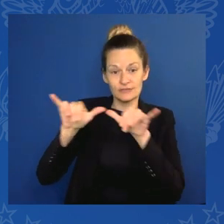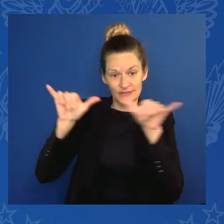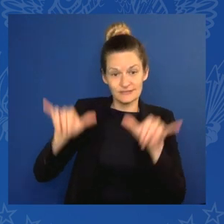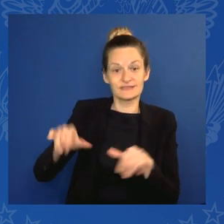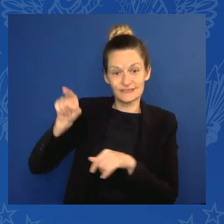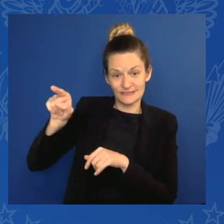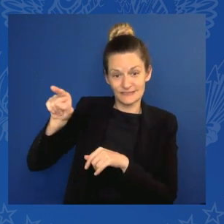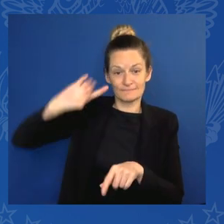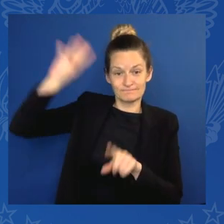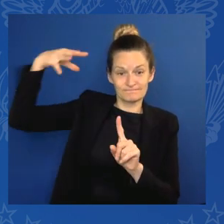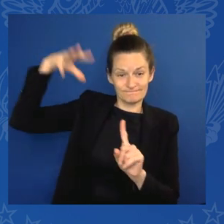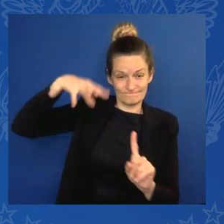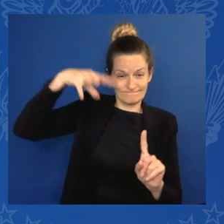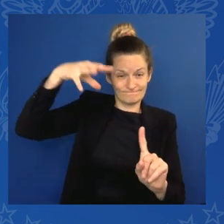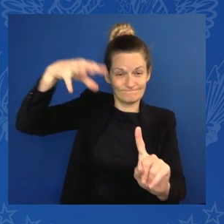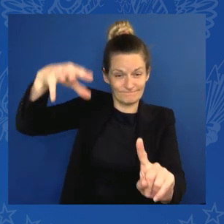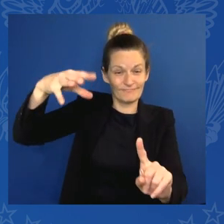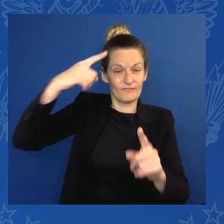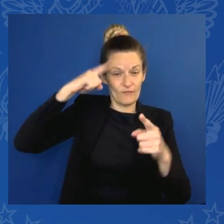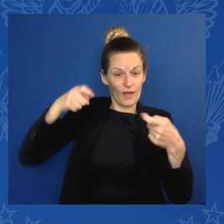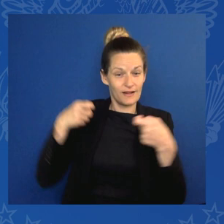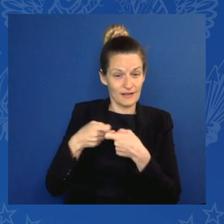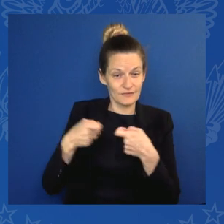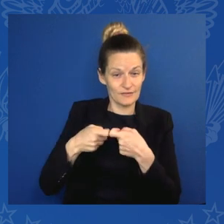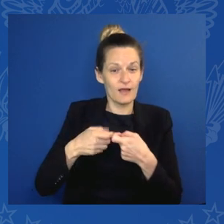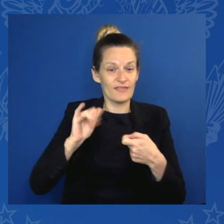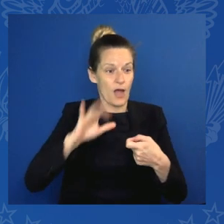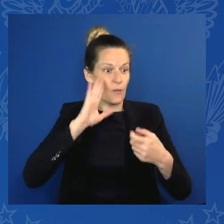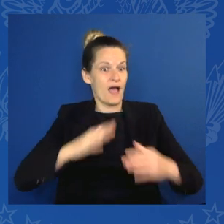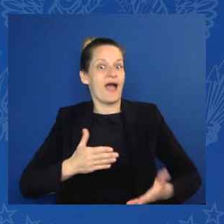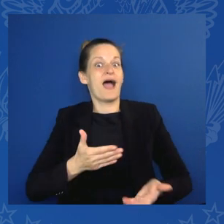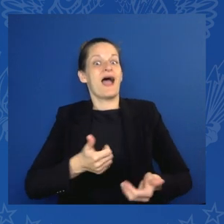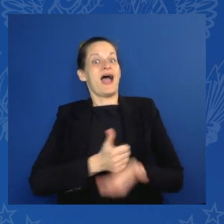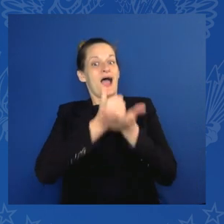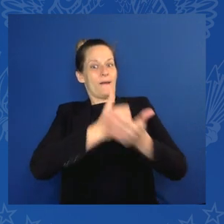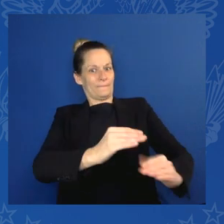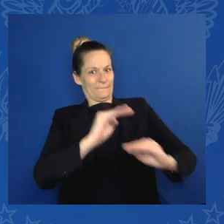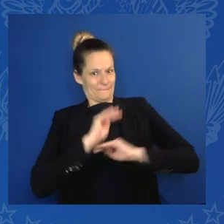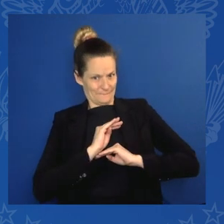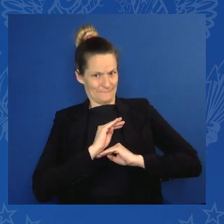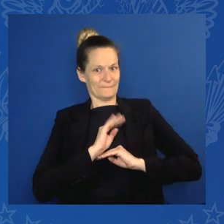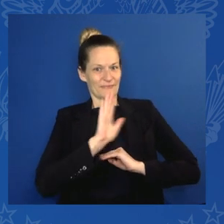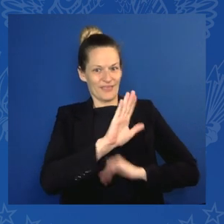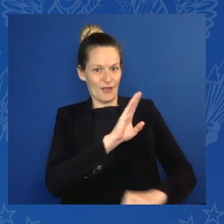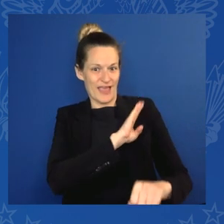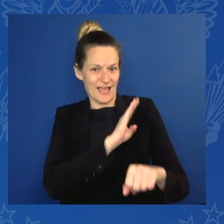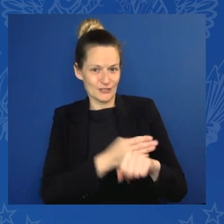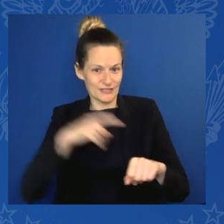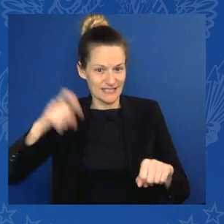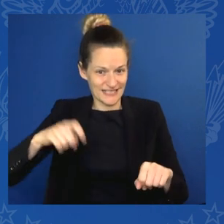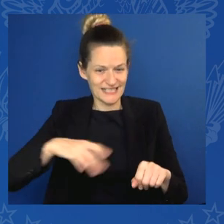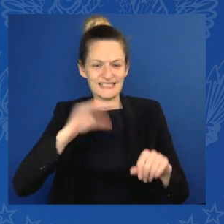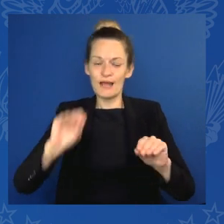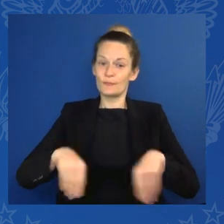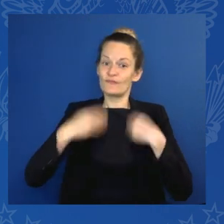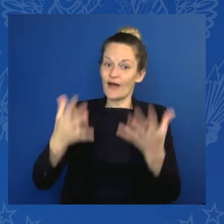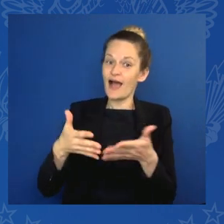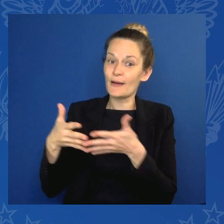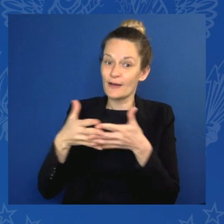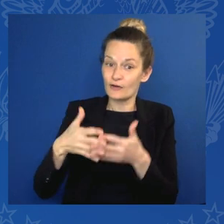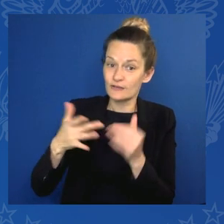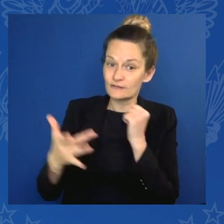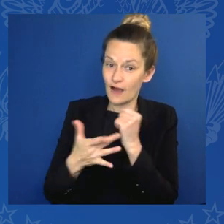markets for American technologies and good jobs in Angola, and I suspect throughout Africa. And in Romania,